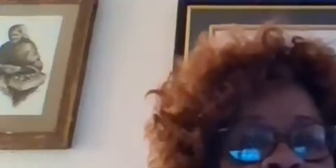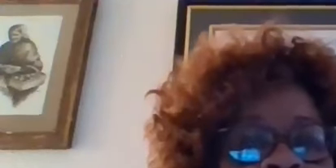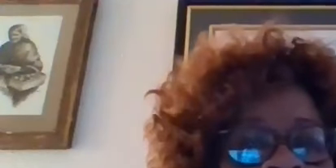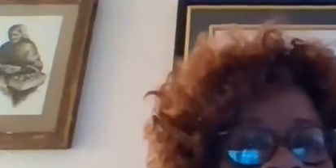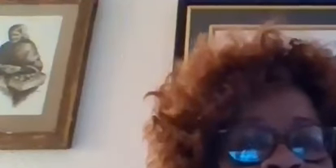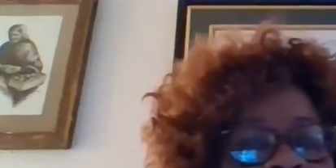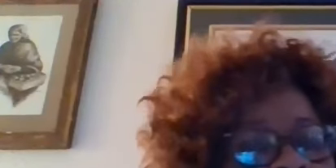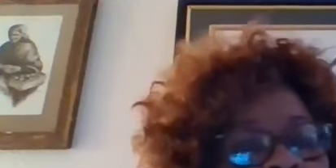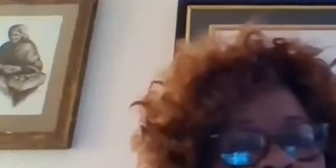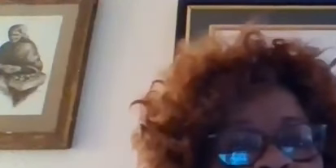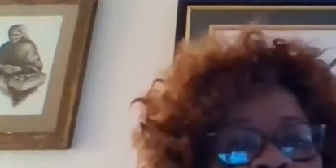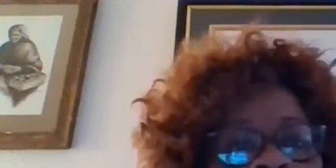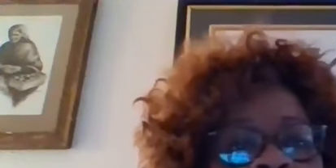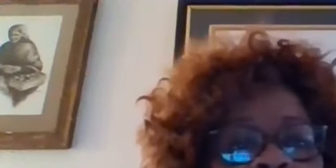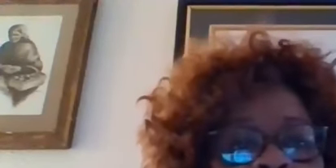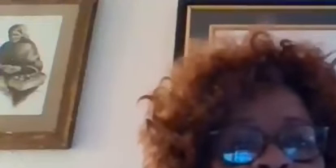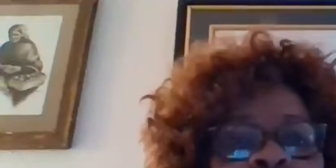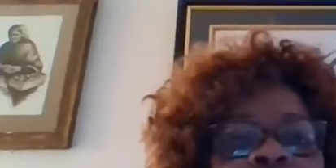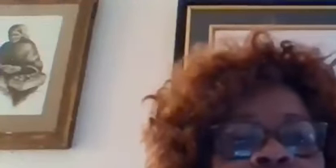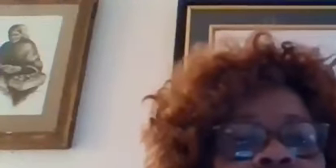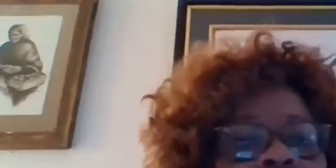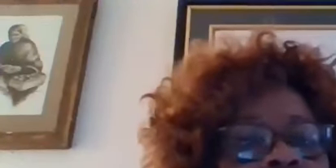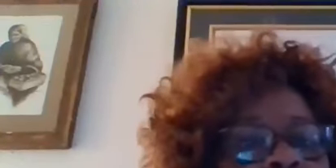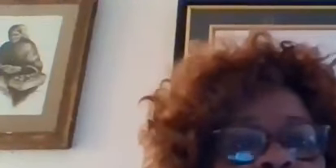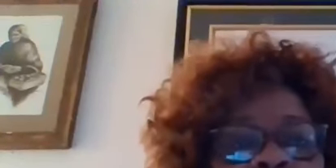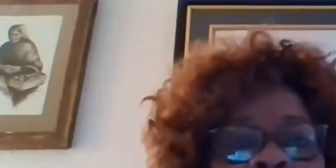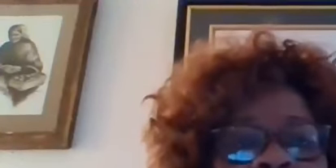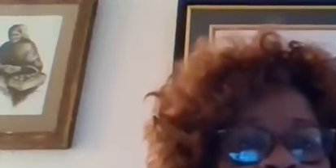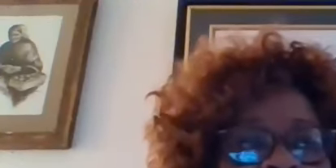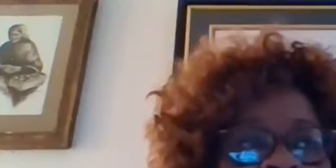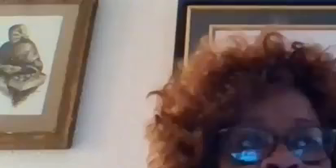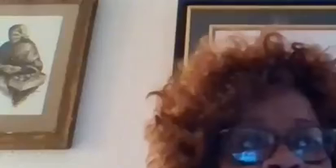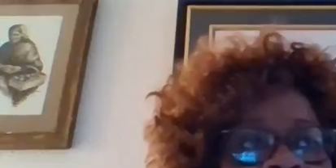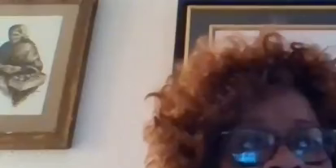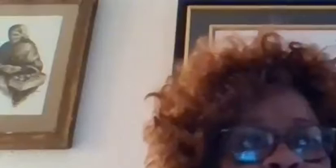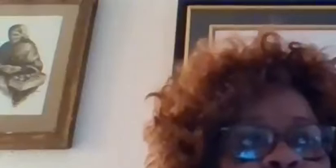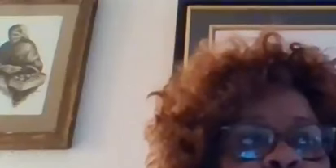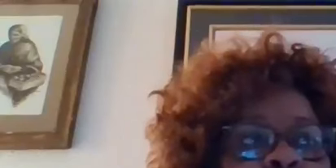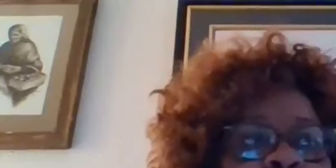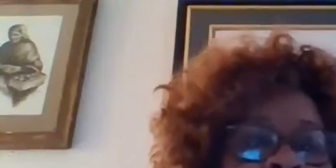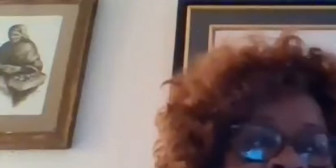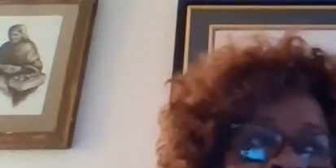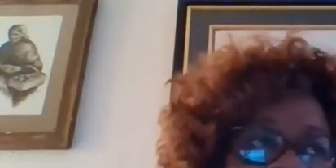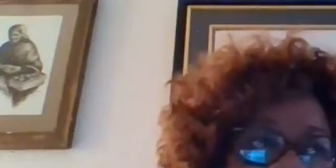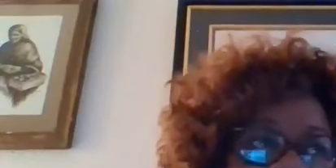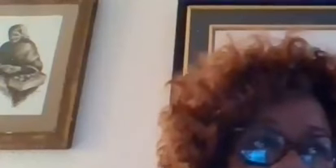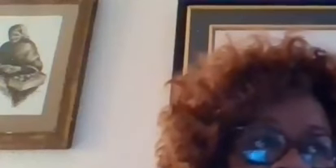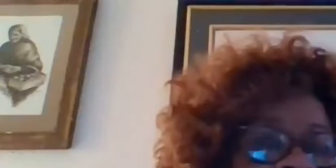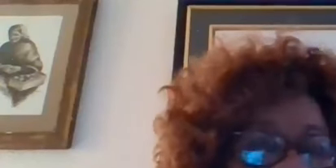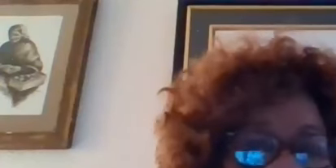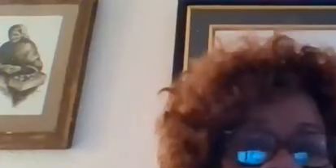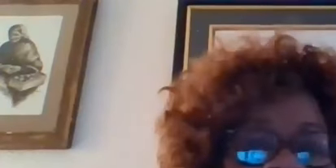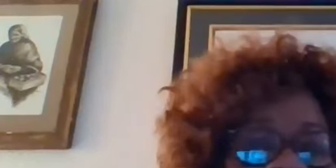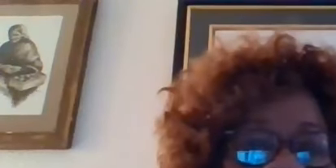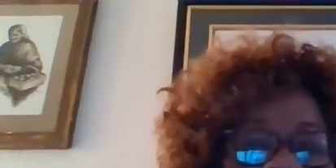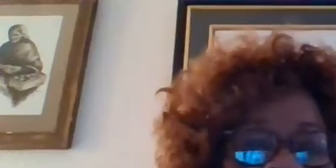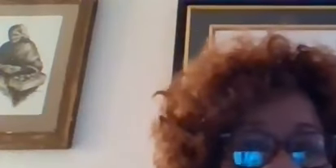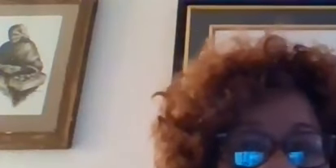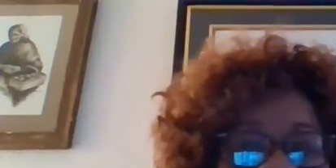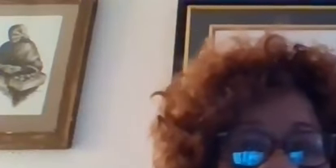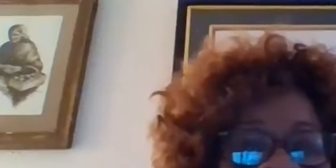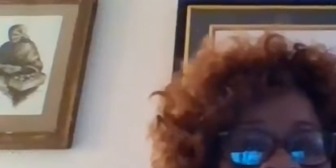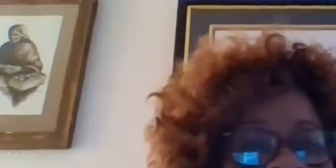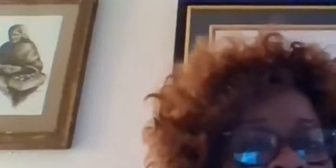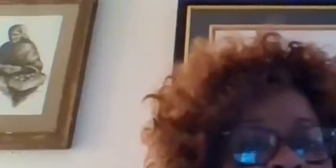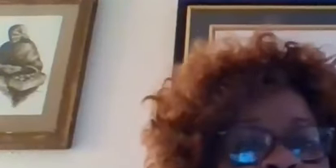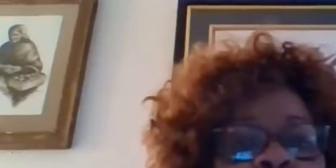at all no judgment at all so please don't allow your pride to keep you from contacting shalanda and her